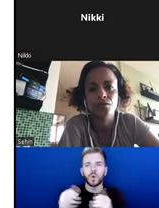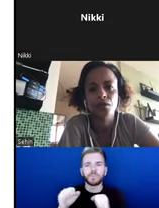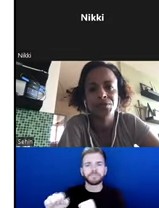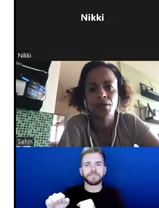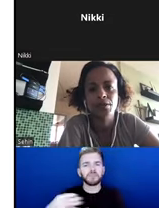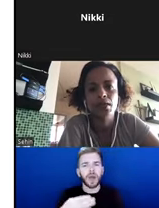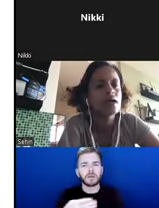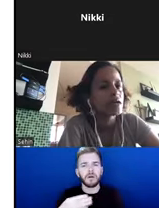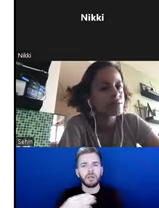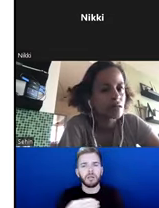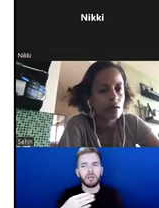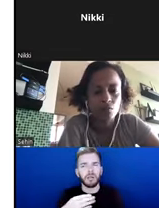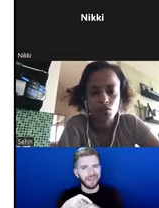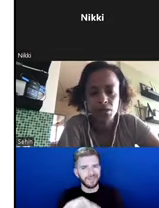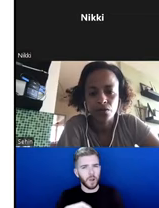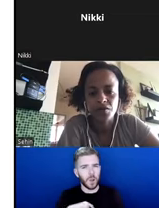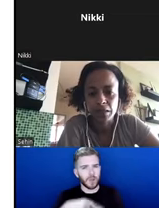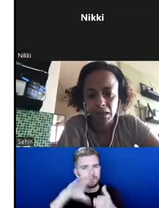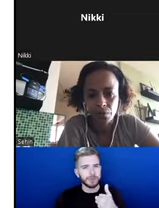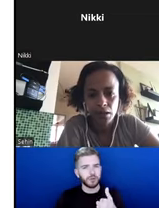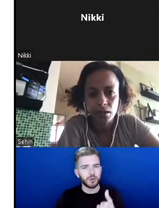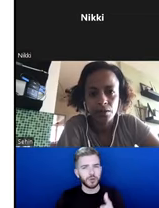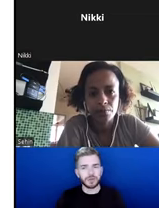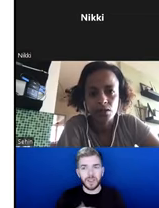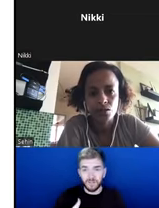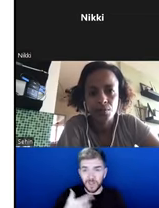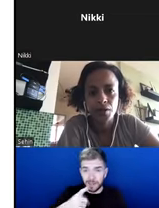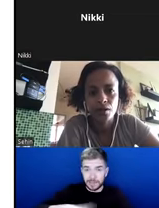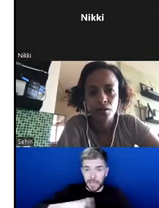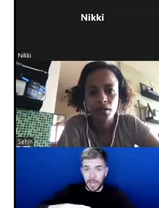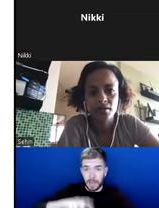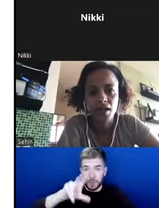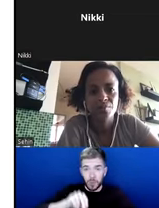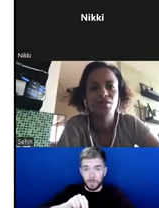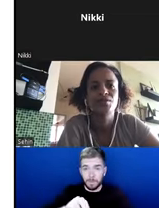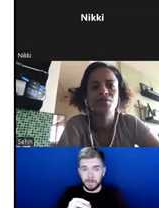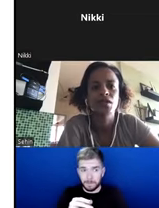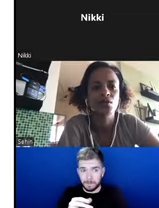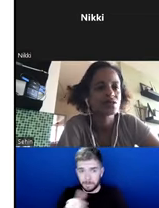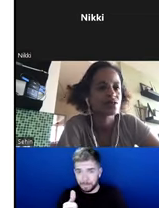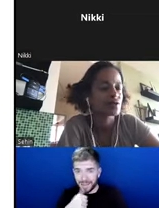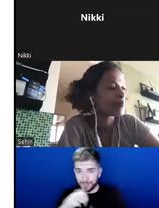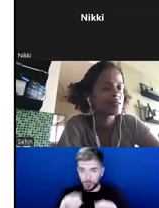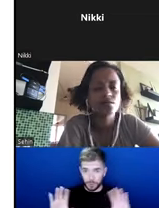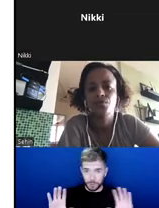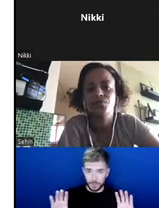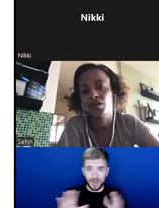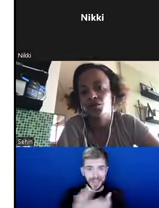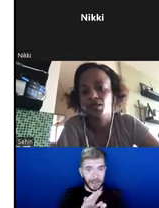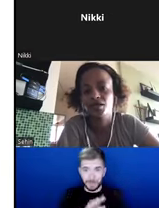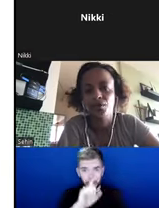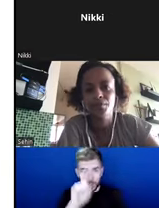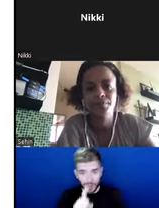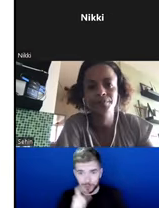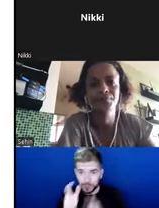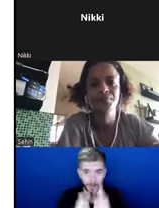our experience. So I think I'm almost out of time. Anyway, I'll stop there and happy to take questions or comments. So thank